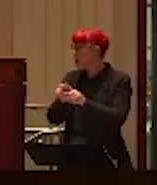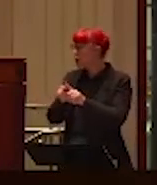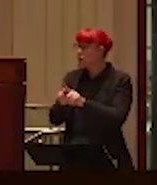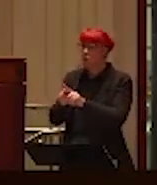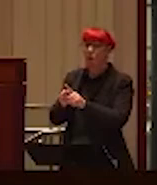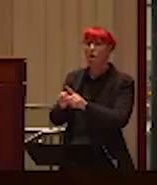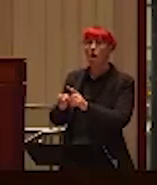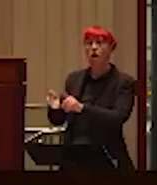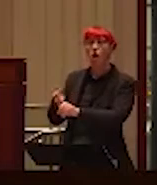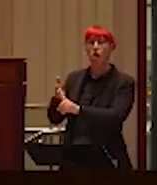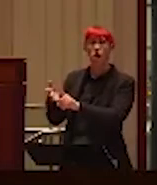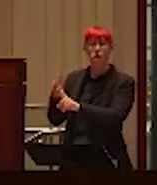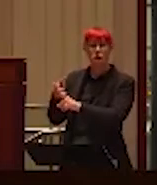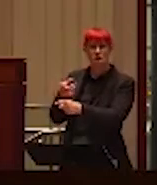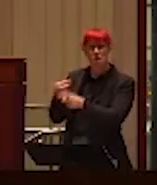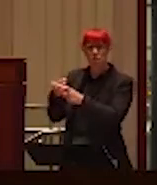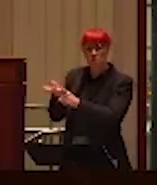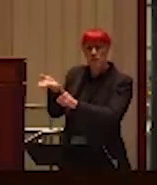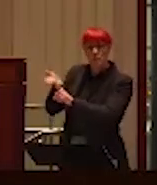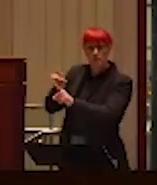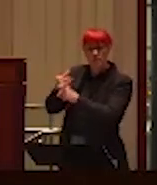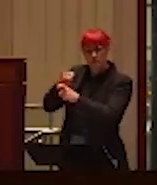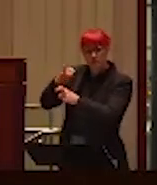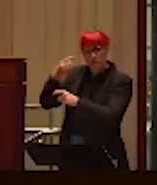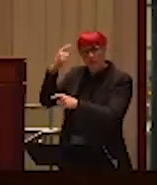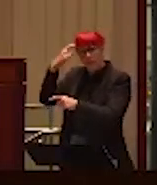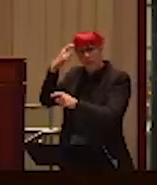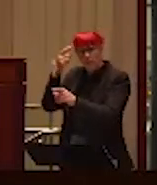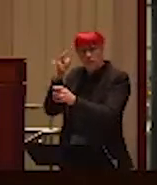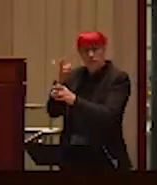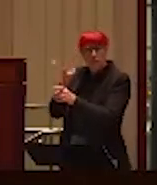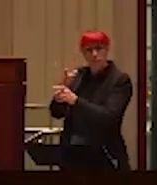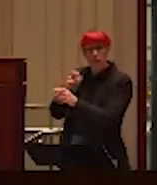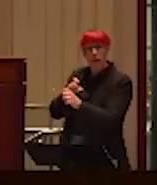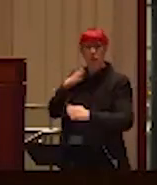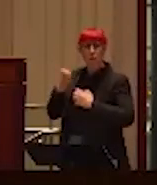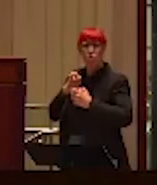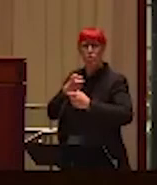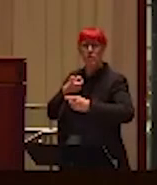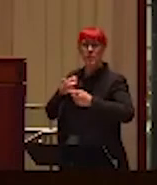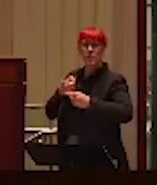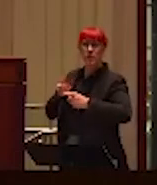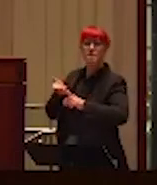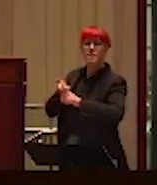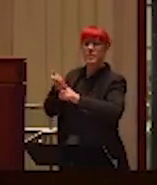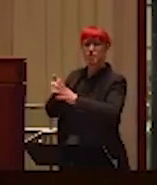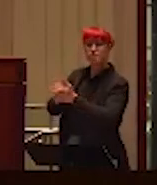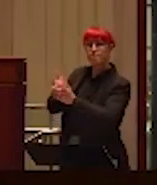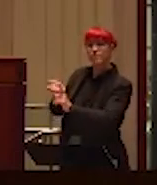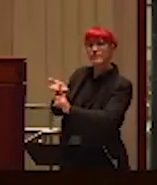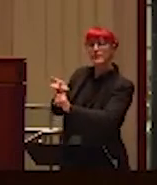control, the psychological and emotional types of coercion and abuse as well.